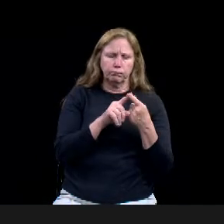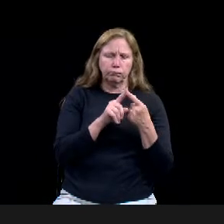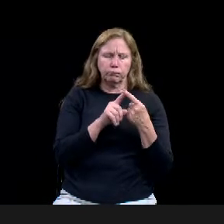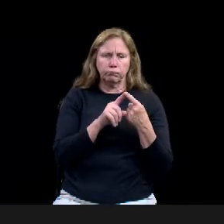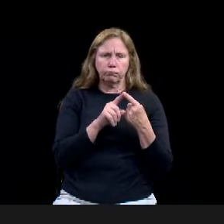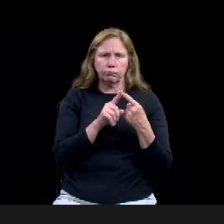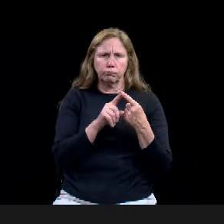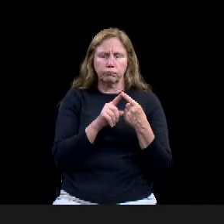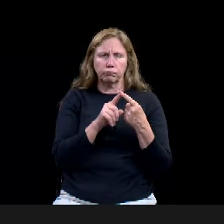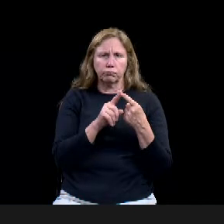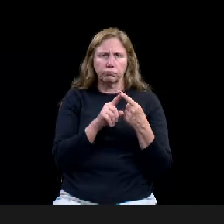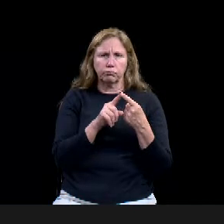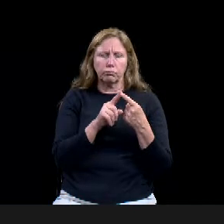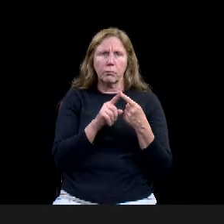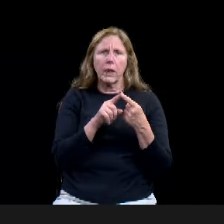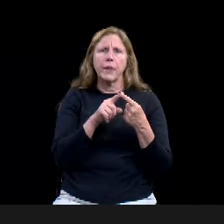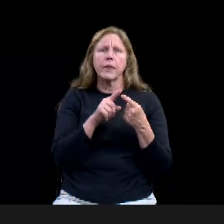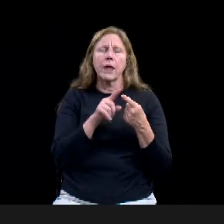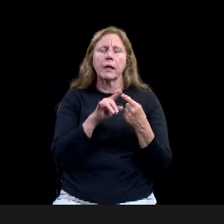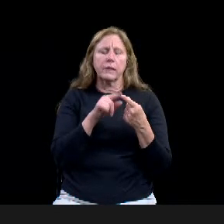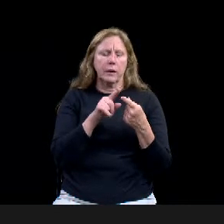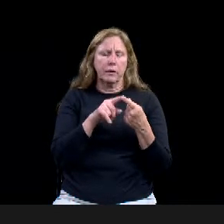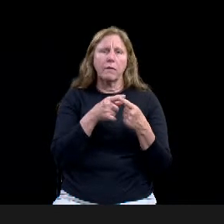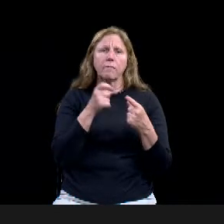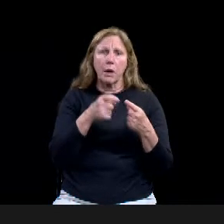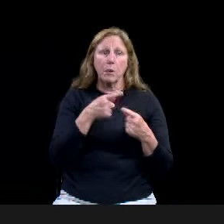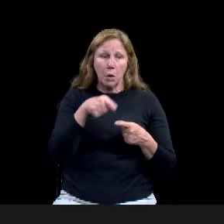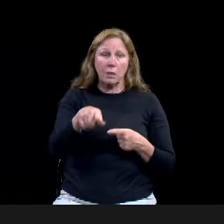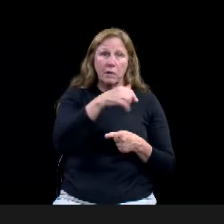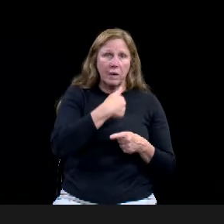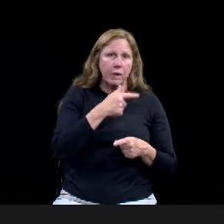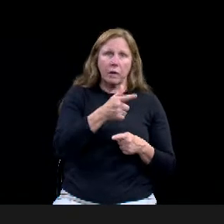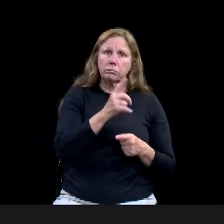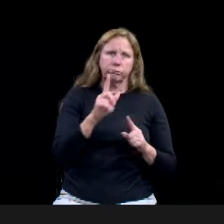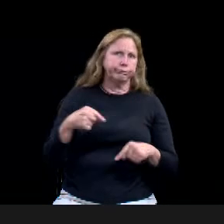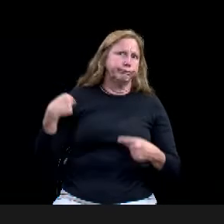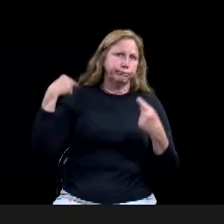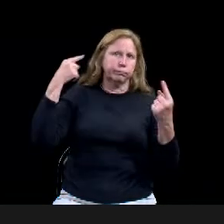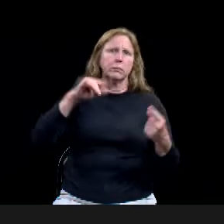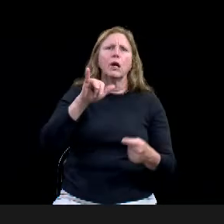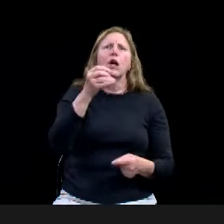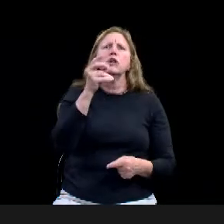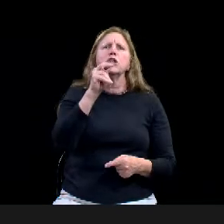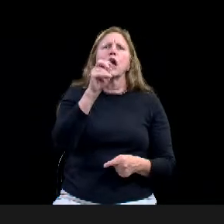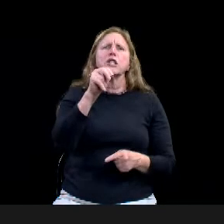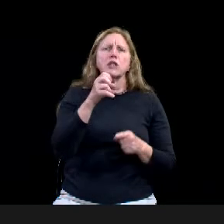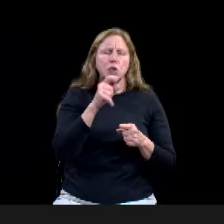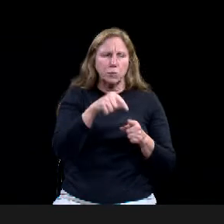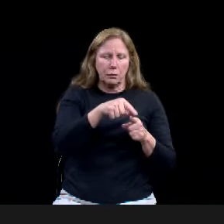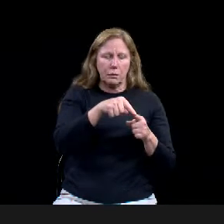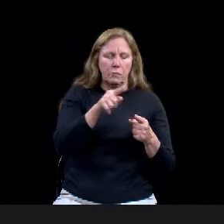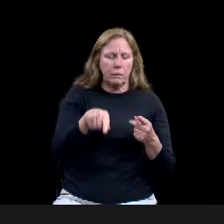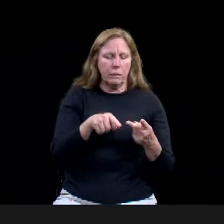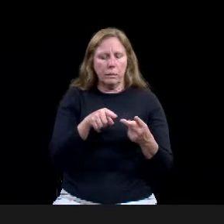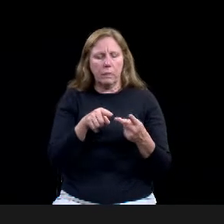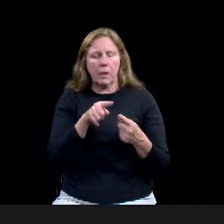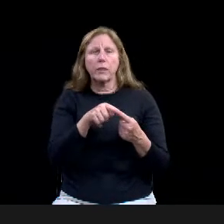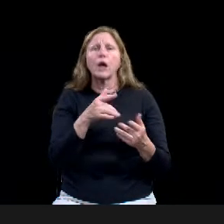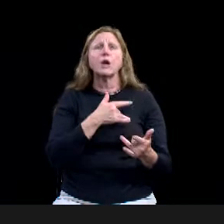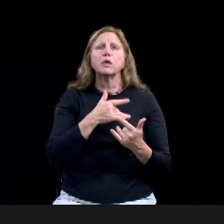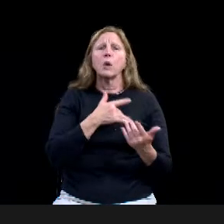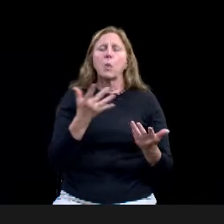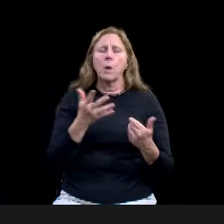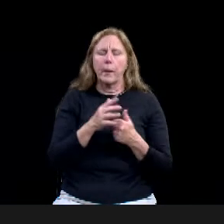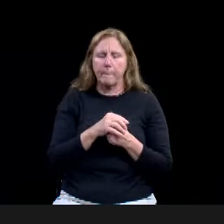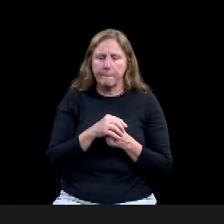Uh, their concern was that, um, you know, if the, if the zoning would negatively impact, um, their neighborhood,